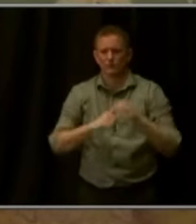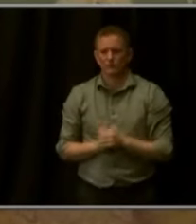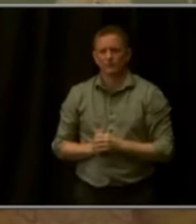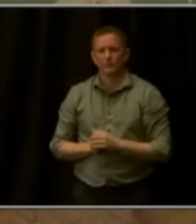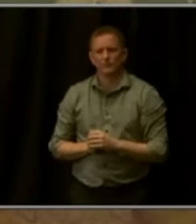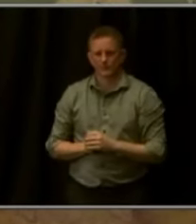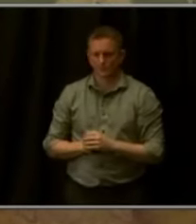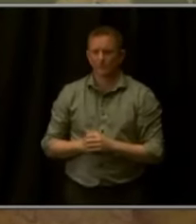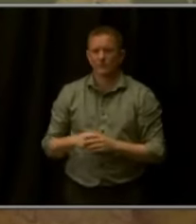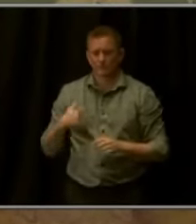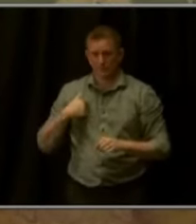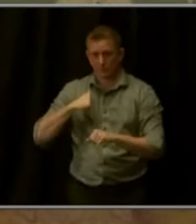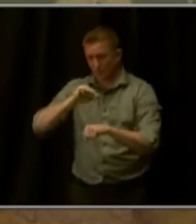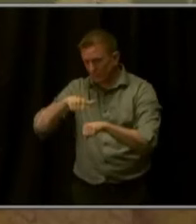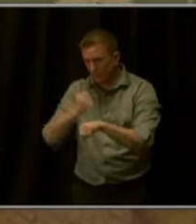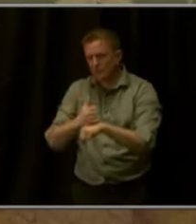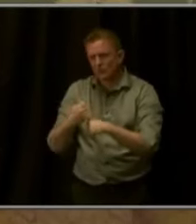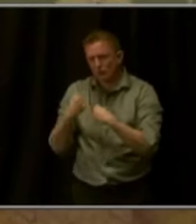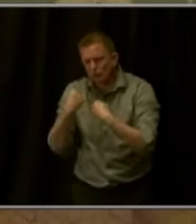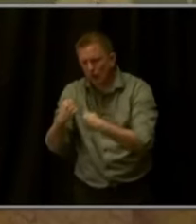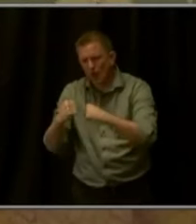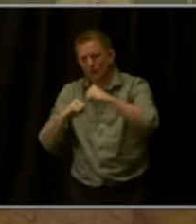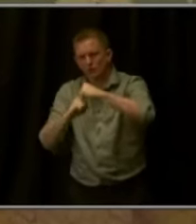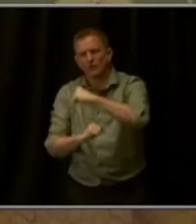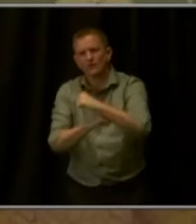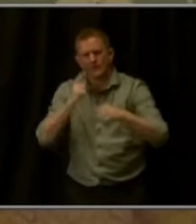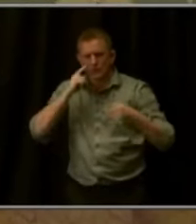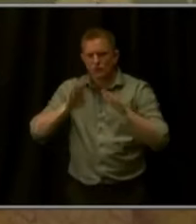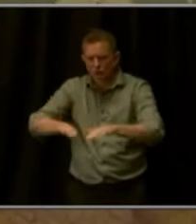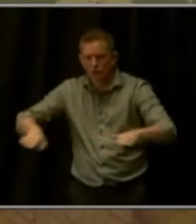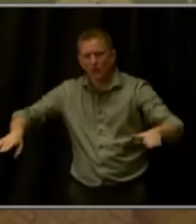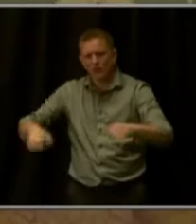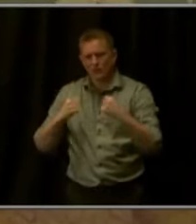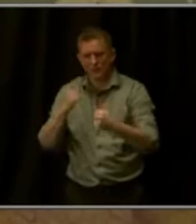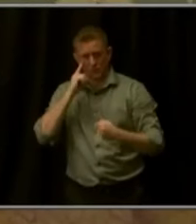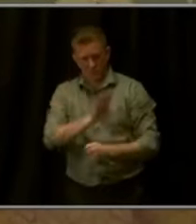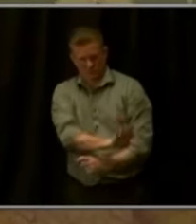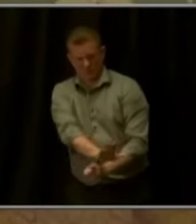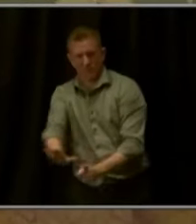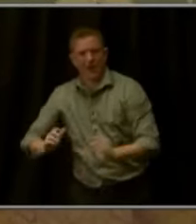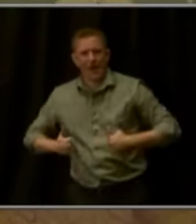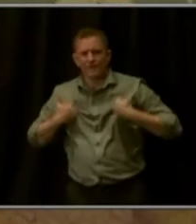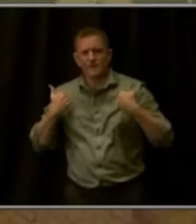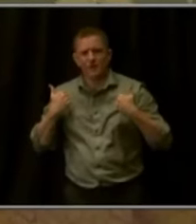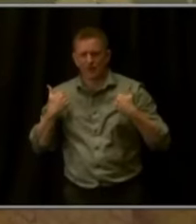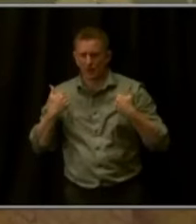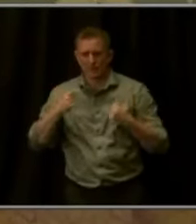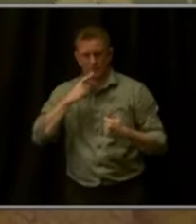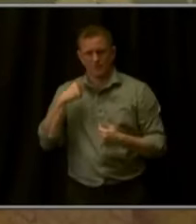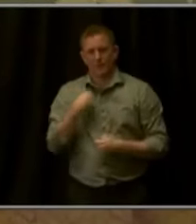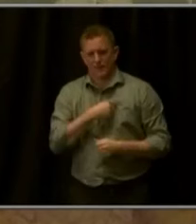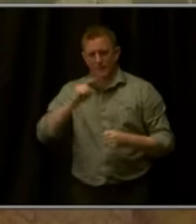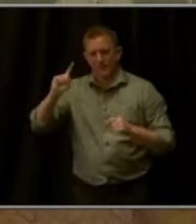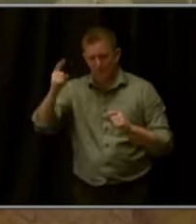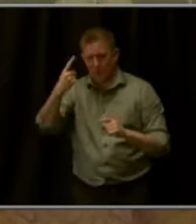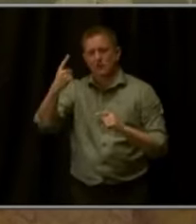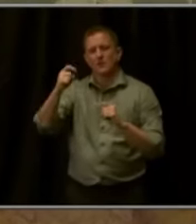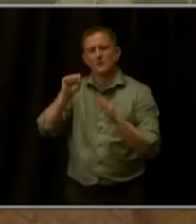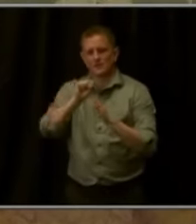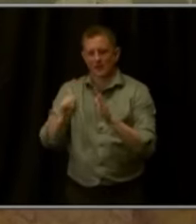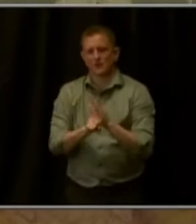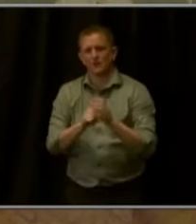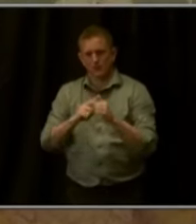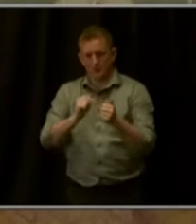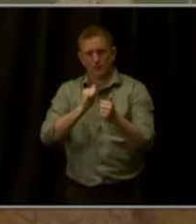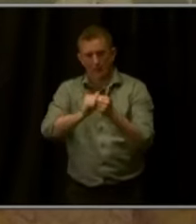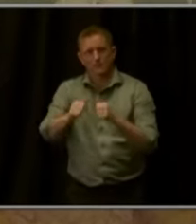children a strong start in life. Colorado was the first state to legalize recreational use of cannabis, setting a standard